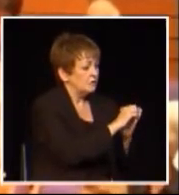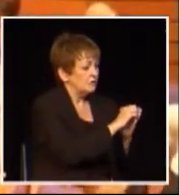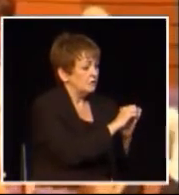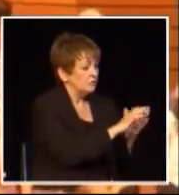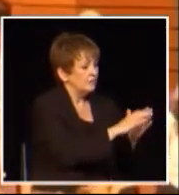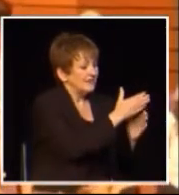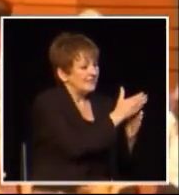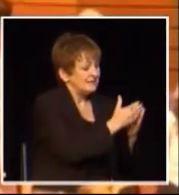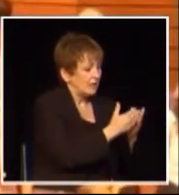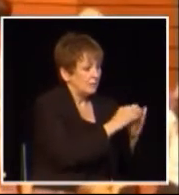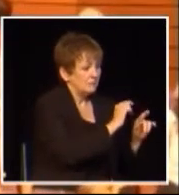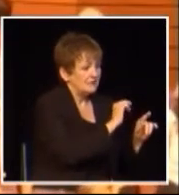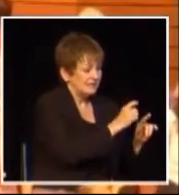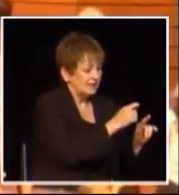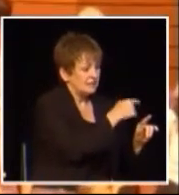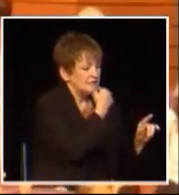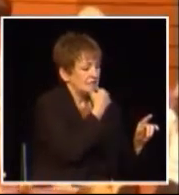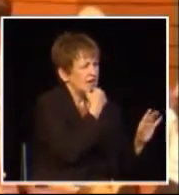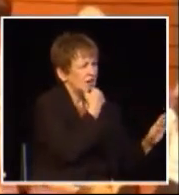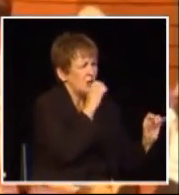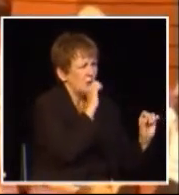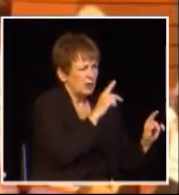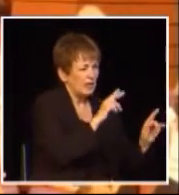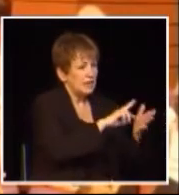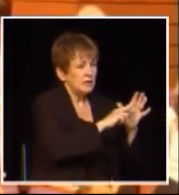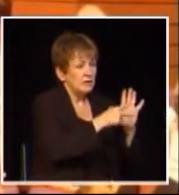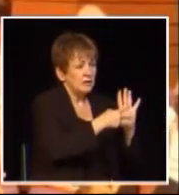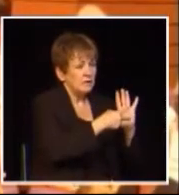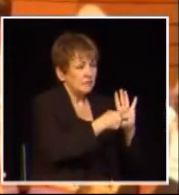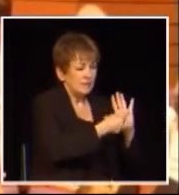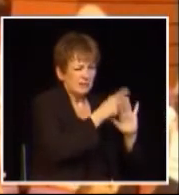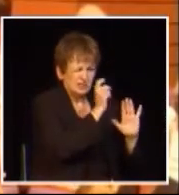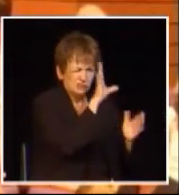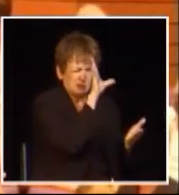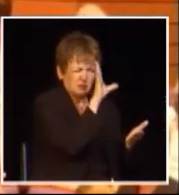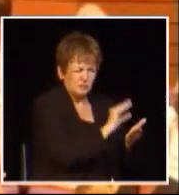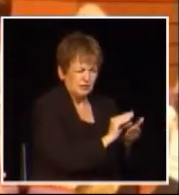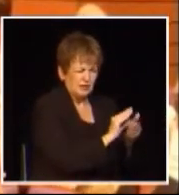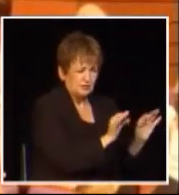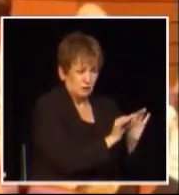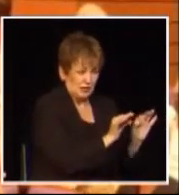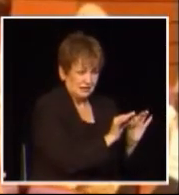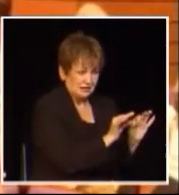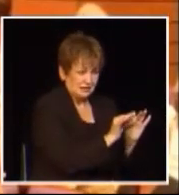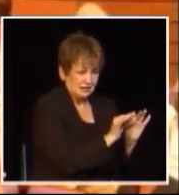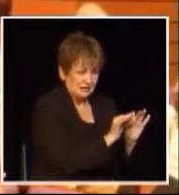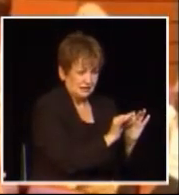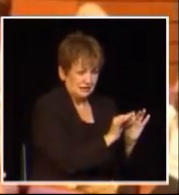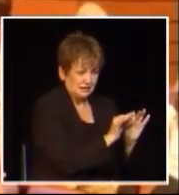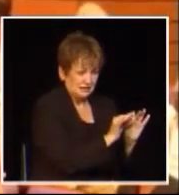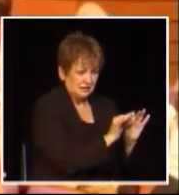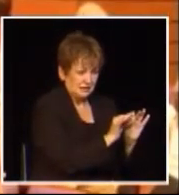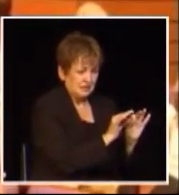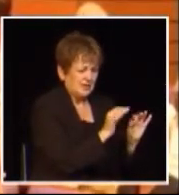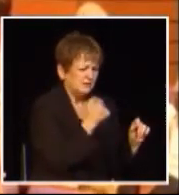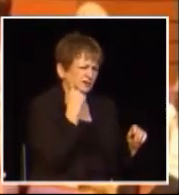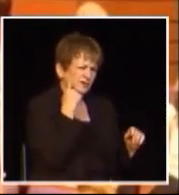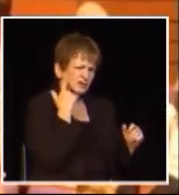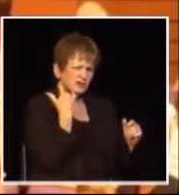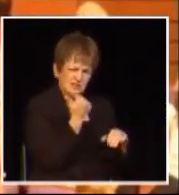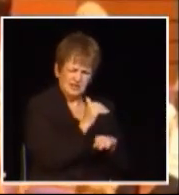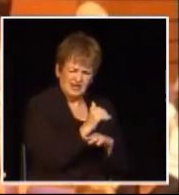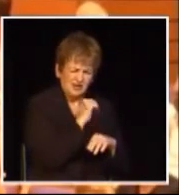and so they always invariably come back with okay well that means to me that prices should be dropping and